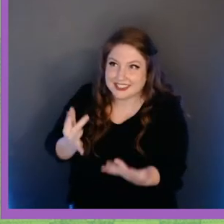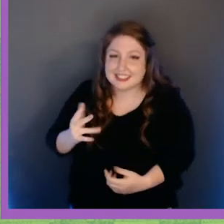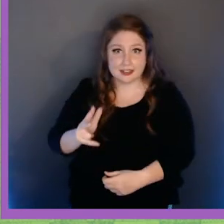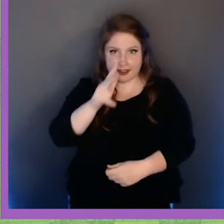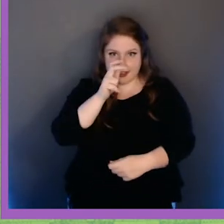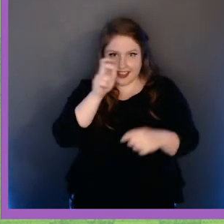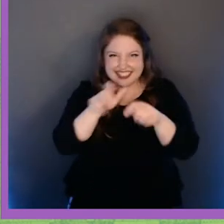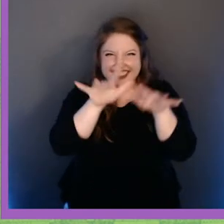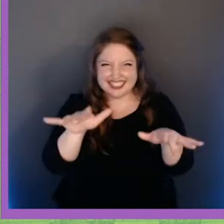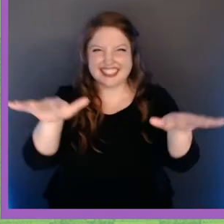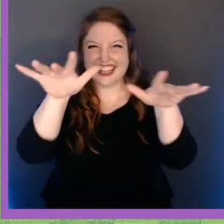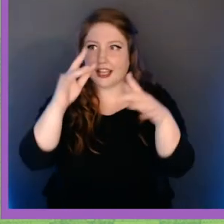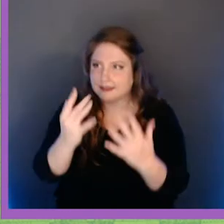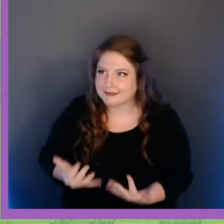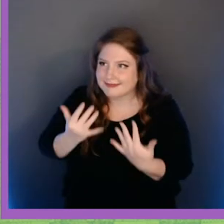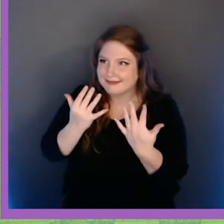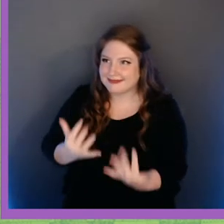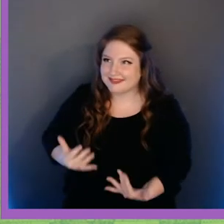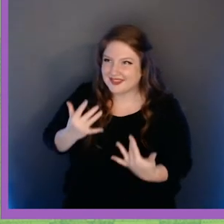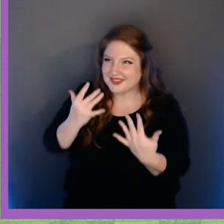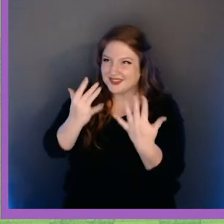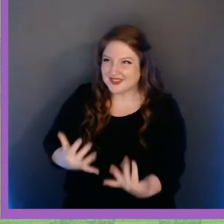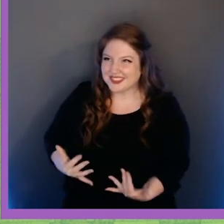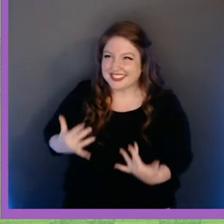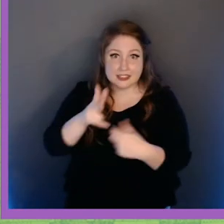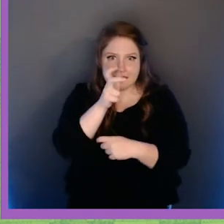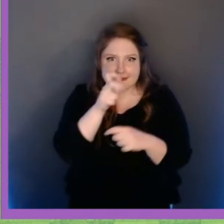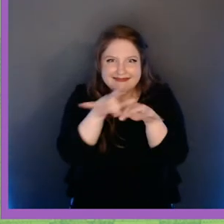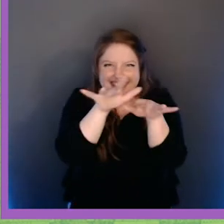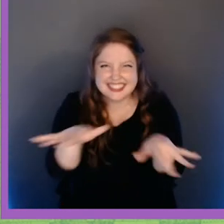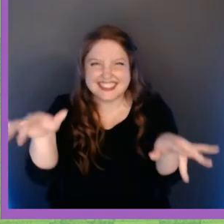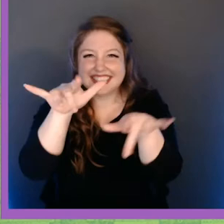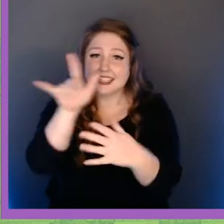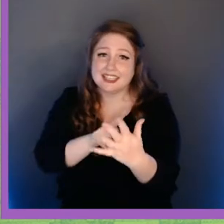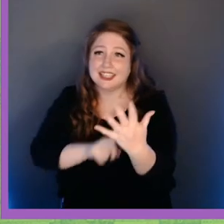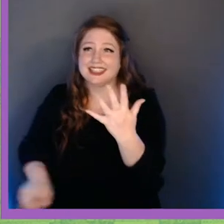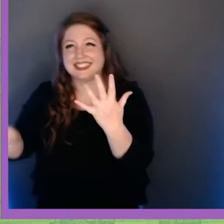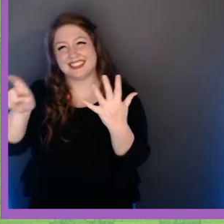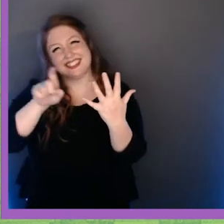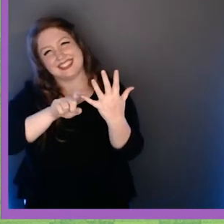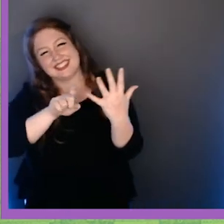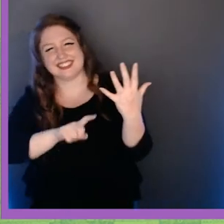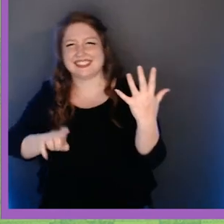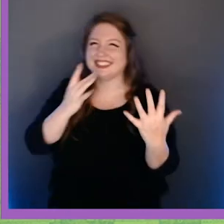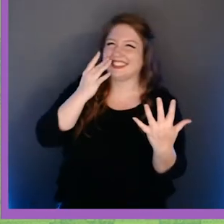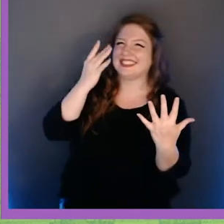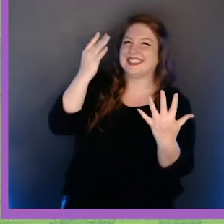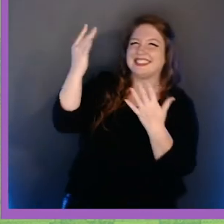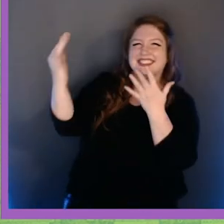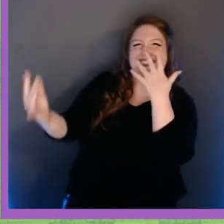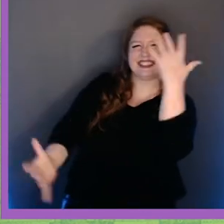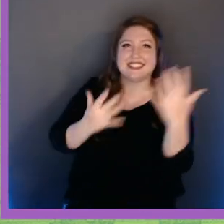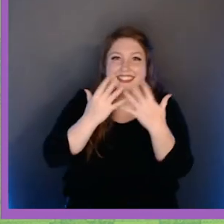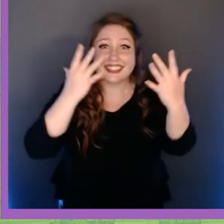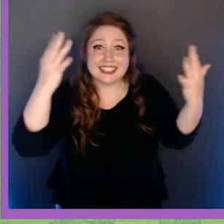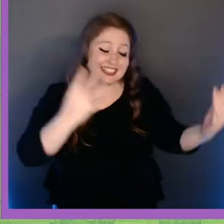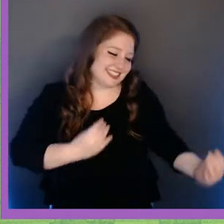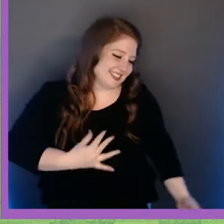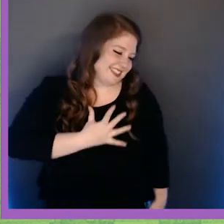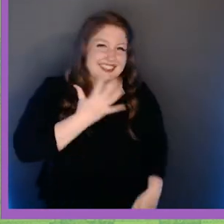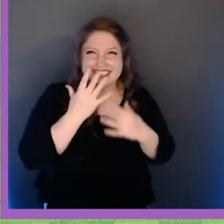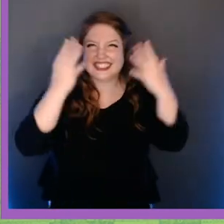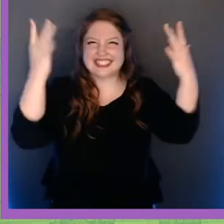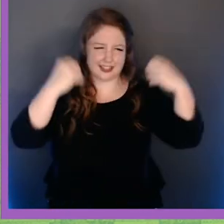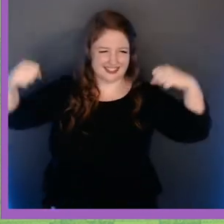Si, si, si. Cicada. Si, si, si. Cicada. In the trees you sing your song.